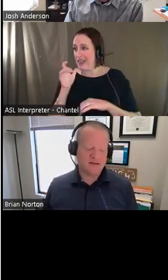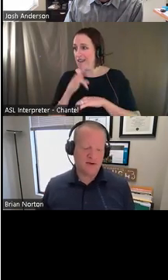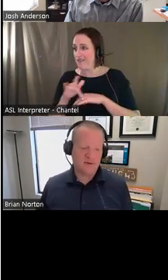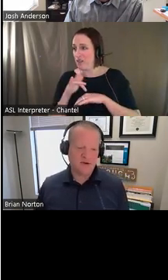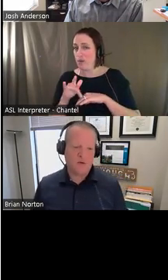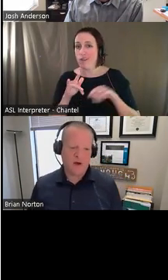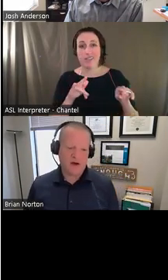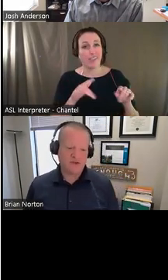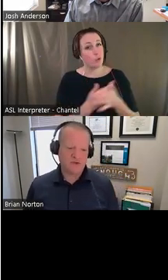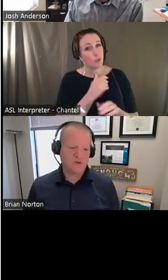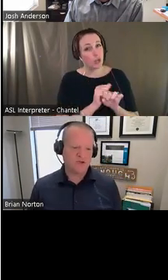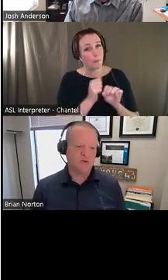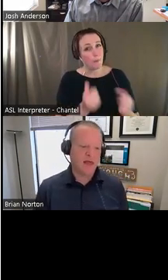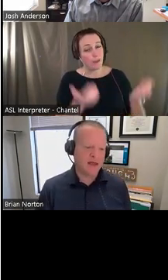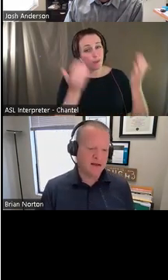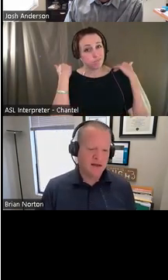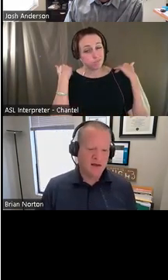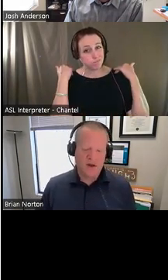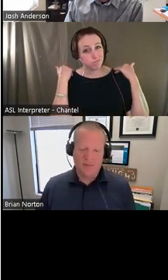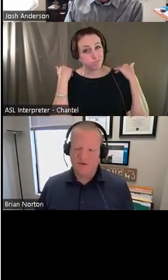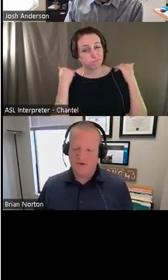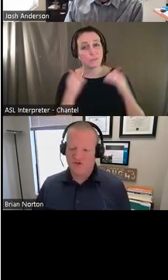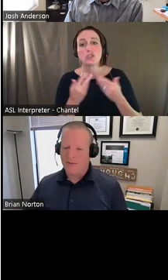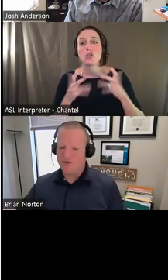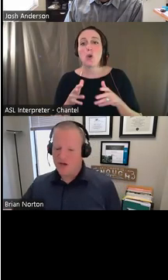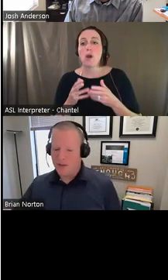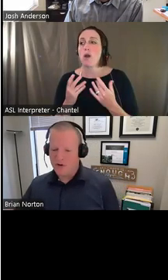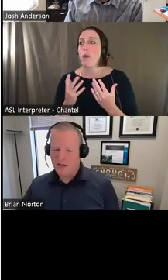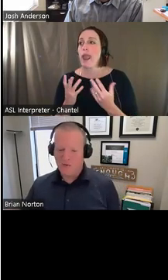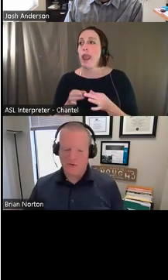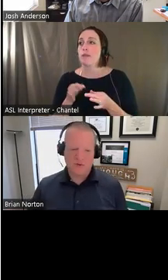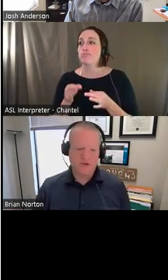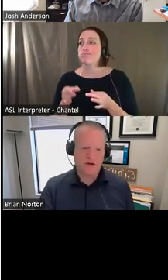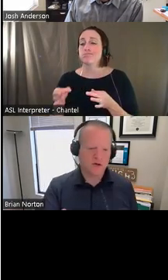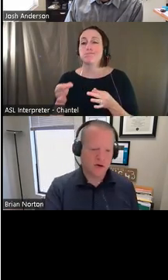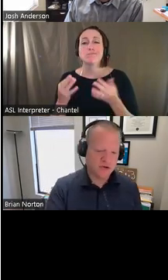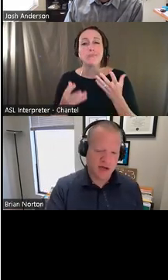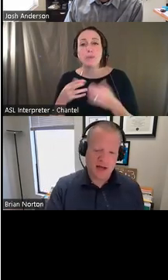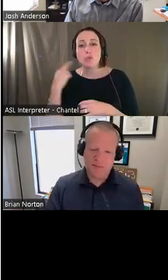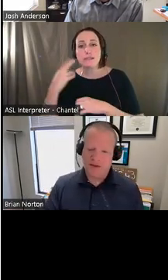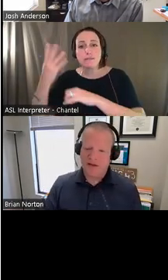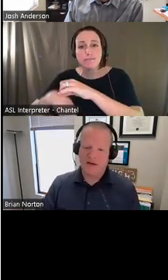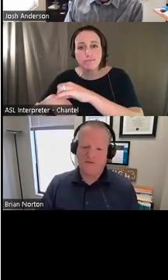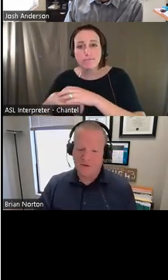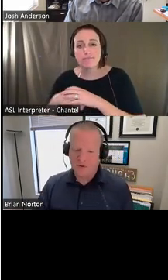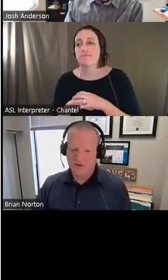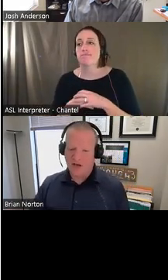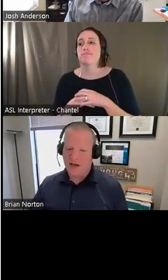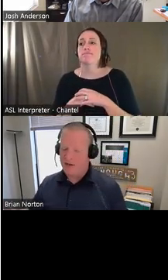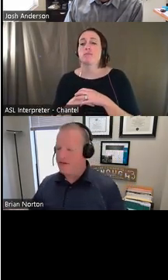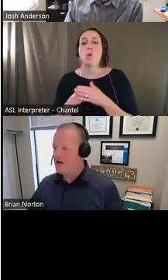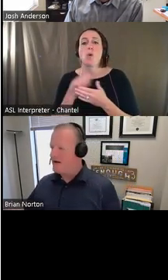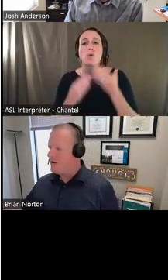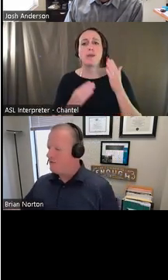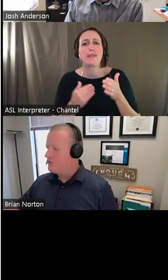And so you don't want to also do it too late when a person's job's in jeopardy or they're really trying to learn the job and get comfortable at the